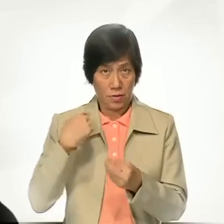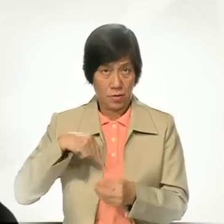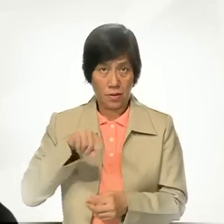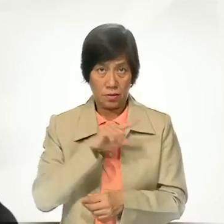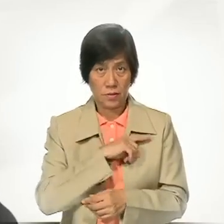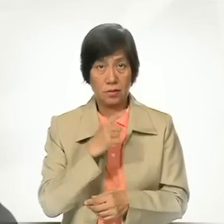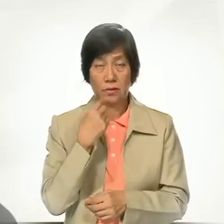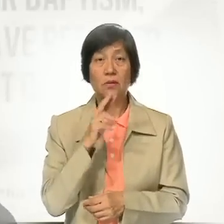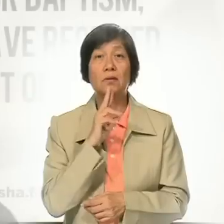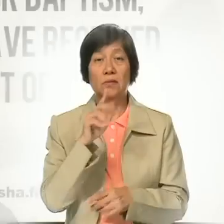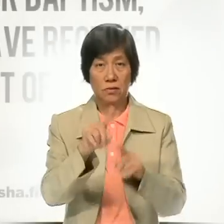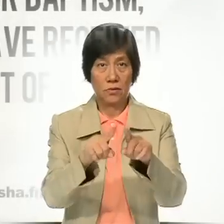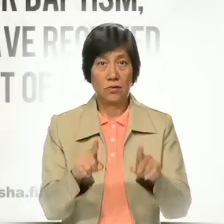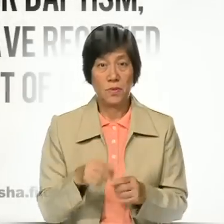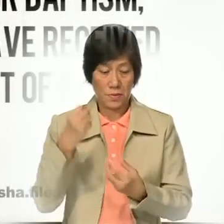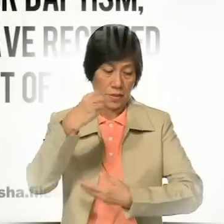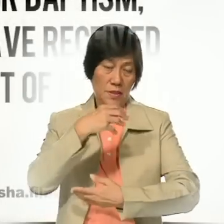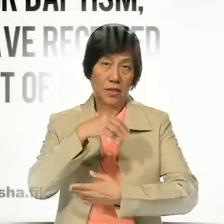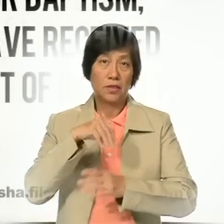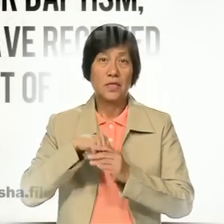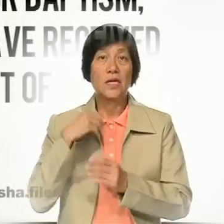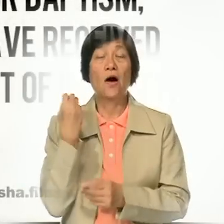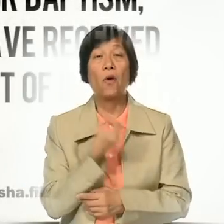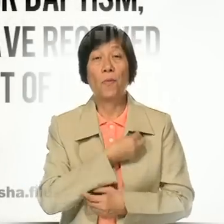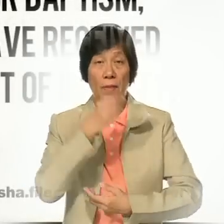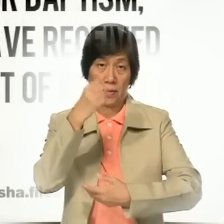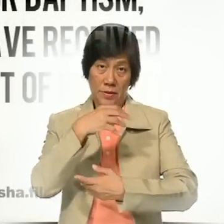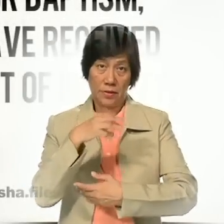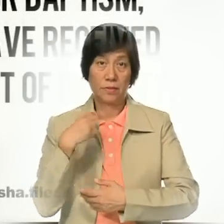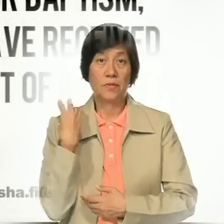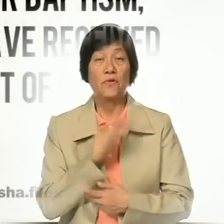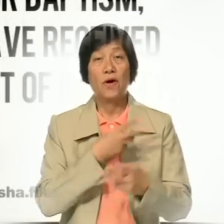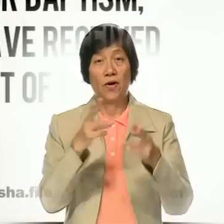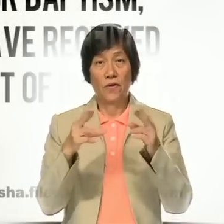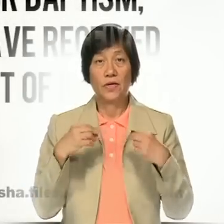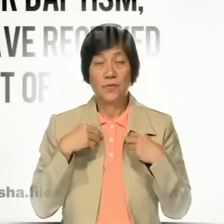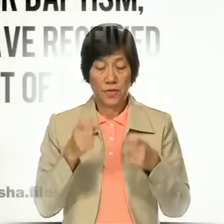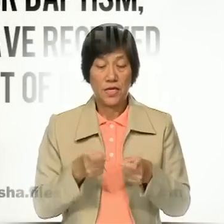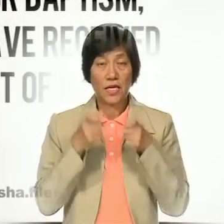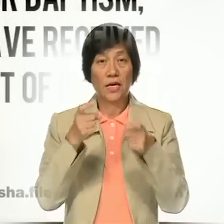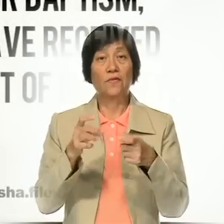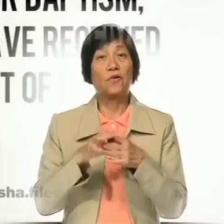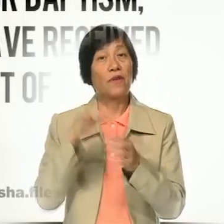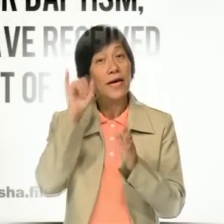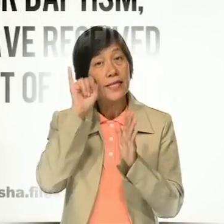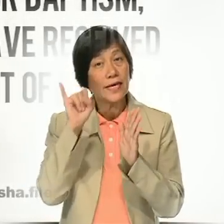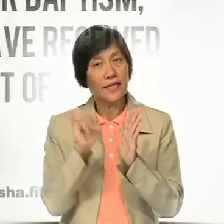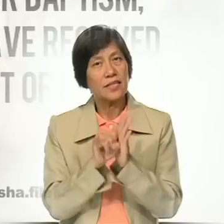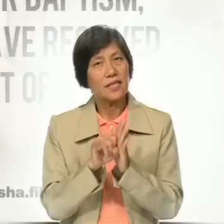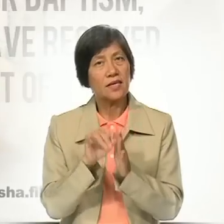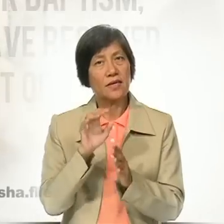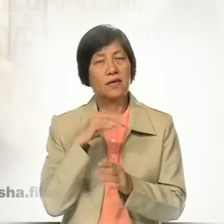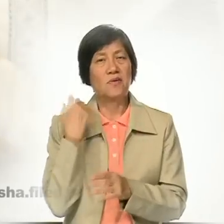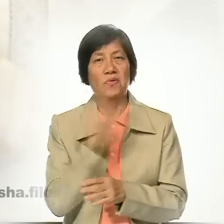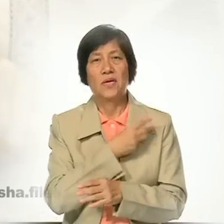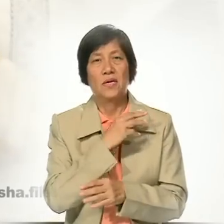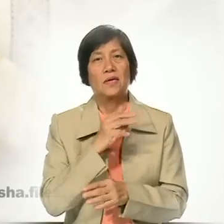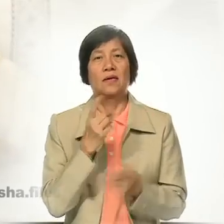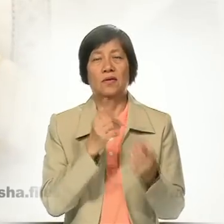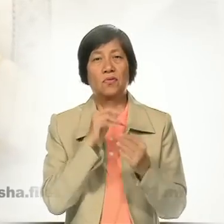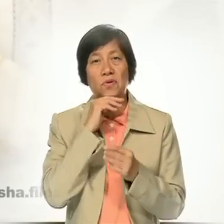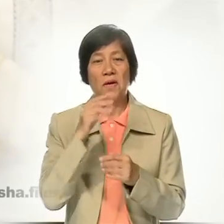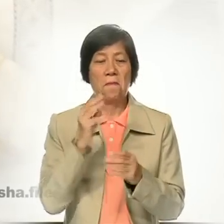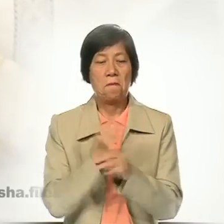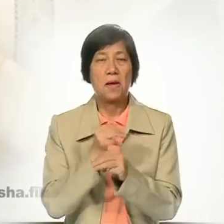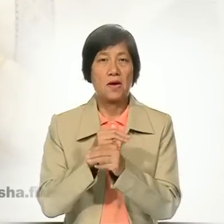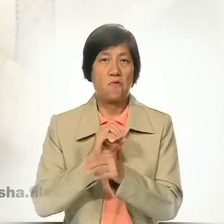also baptized? In our baptism, we have received a gift of identity. We do not make our own identity.